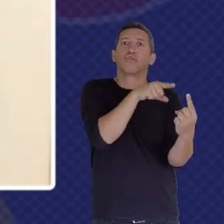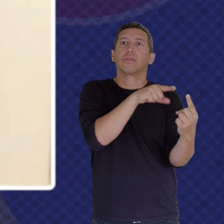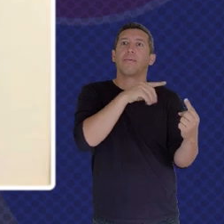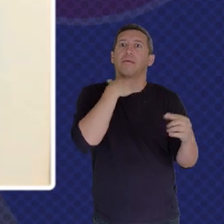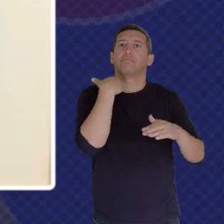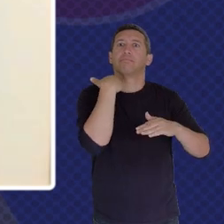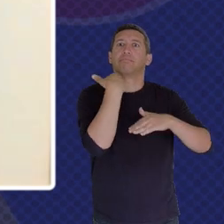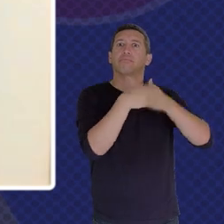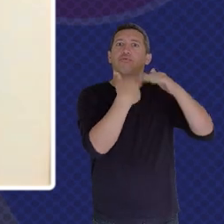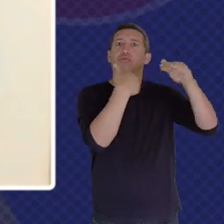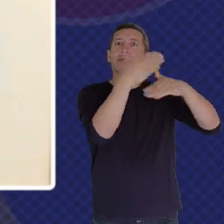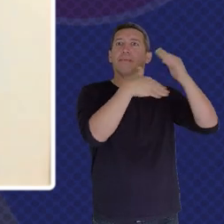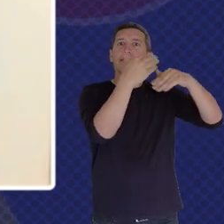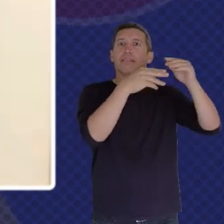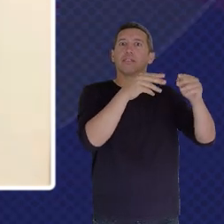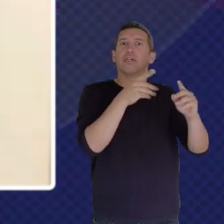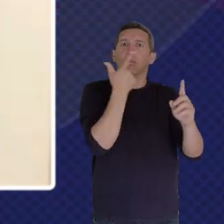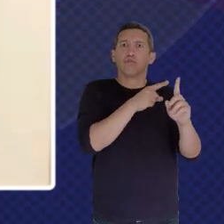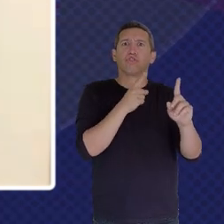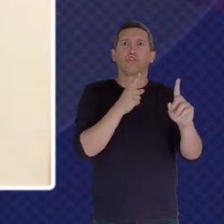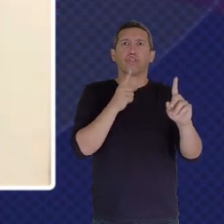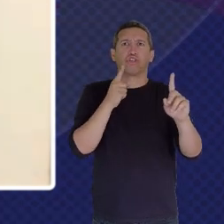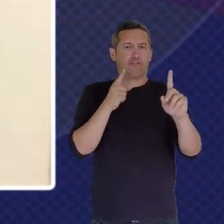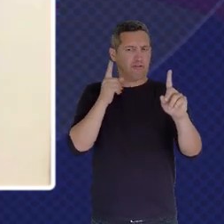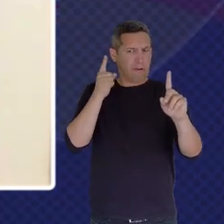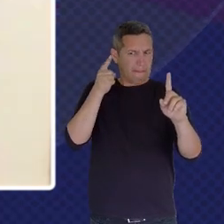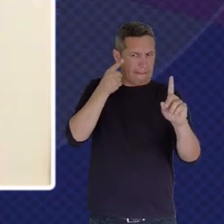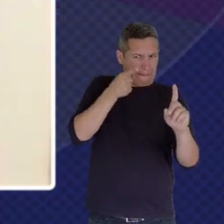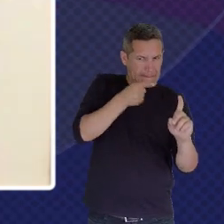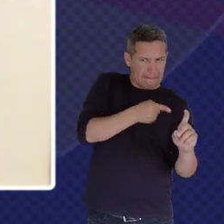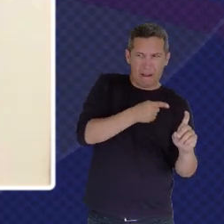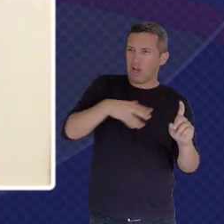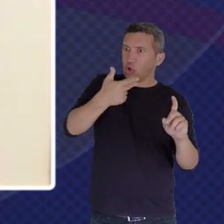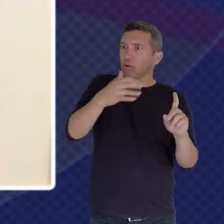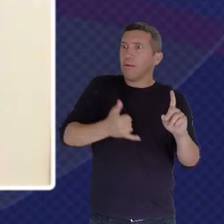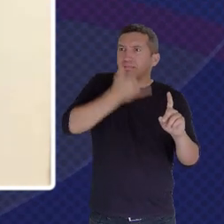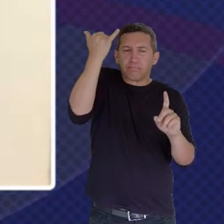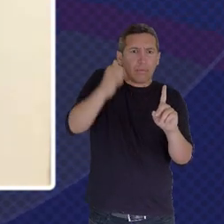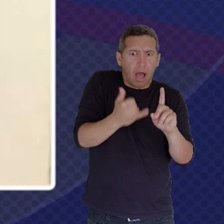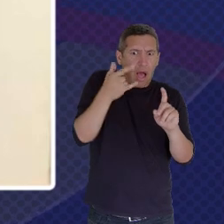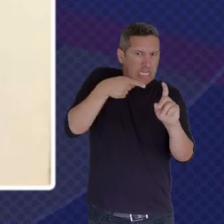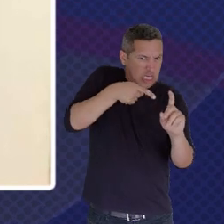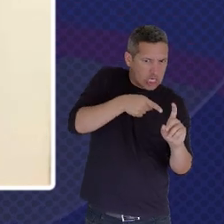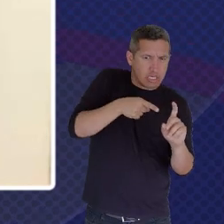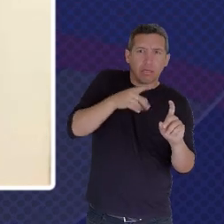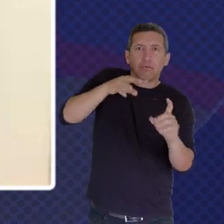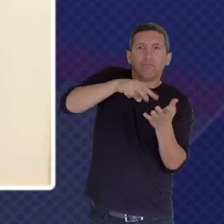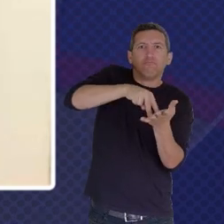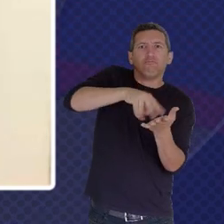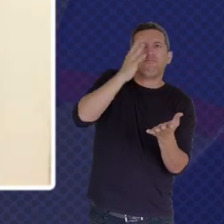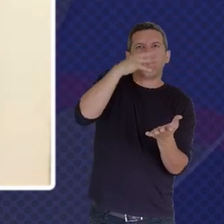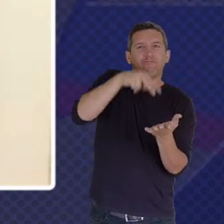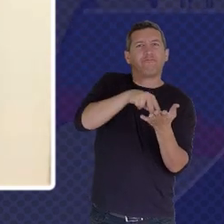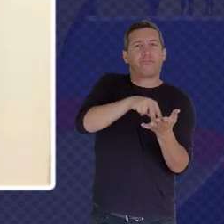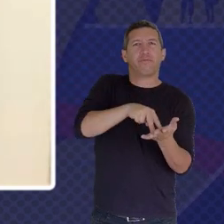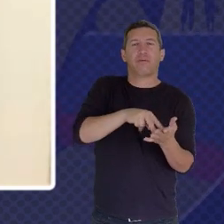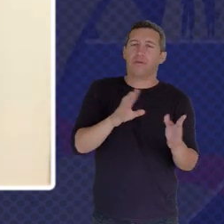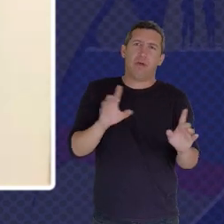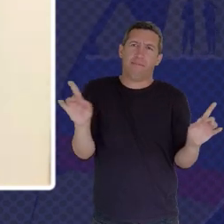Resilient To These Issues So I Think For Me I'll Stop There And I Look Forward To